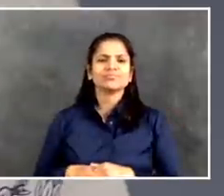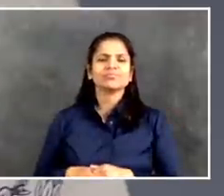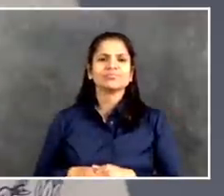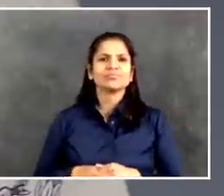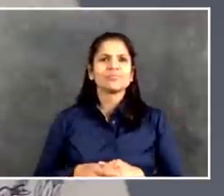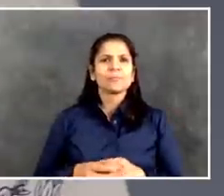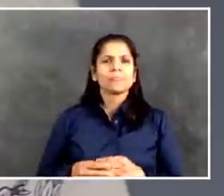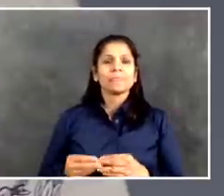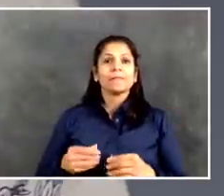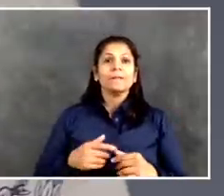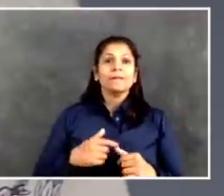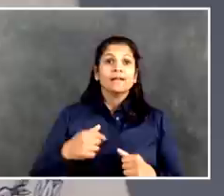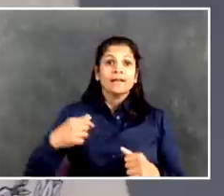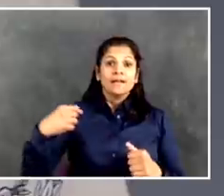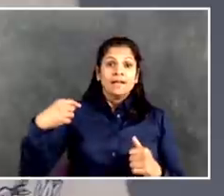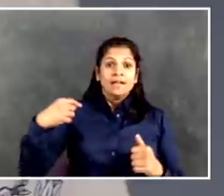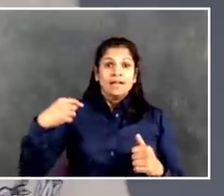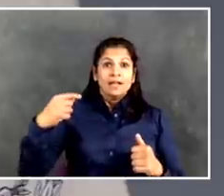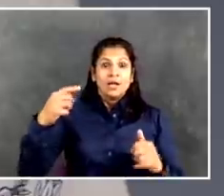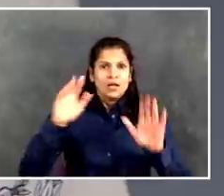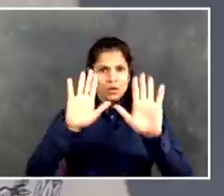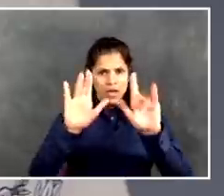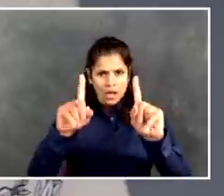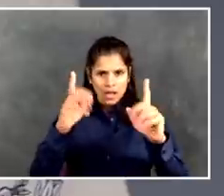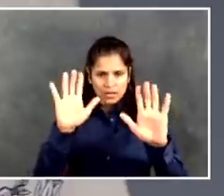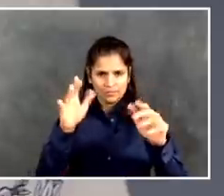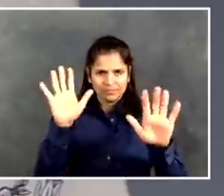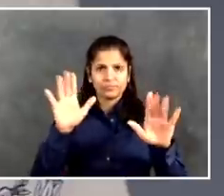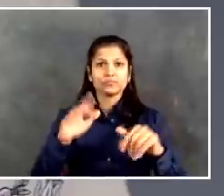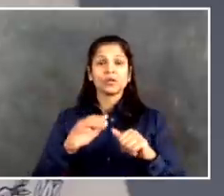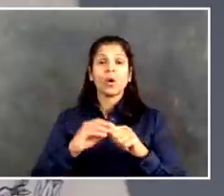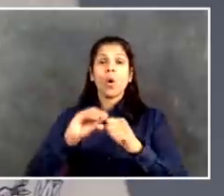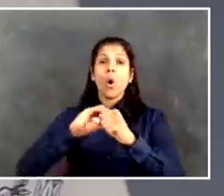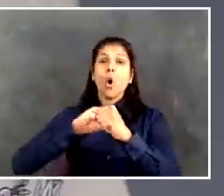to tell you we are still dealing with the great unknown in the absence of testing.